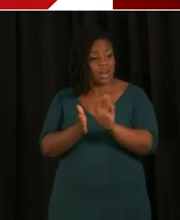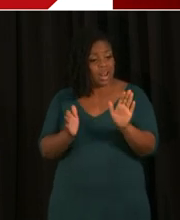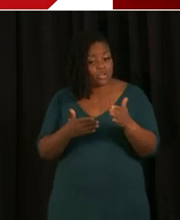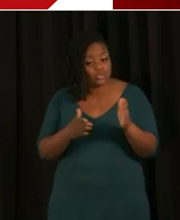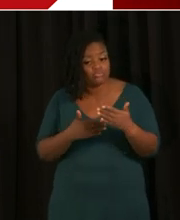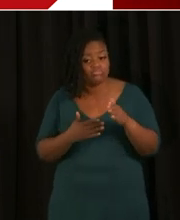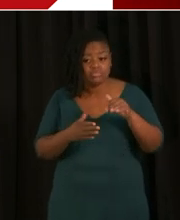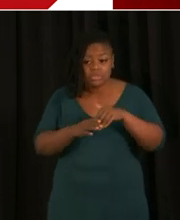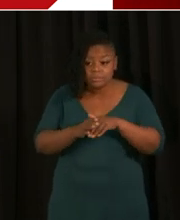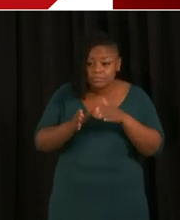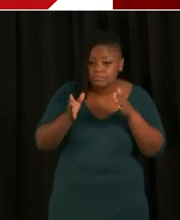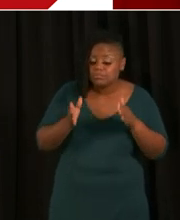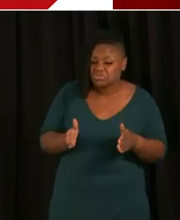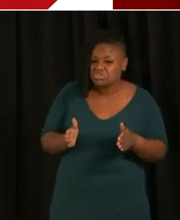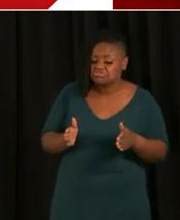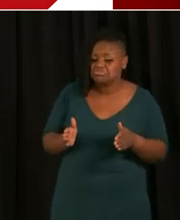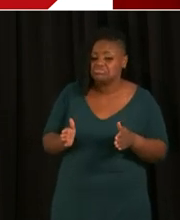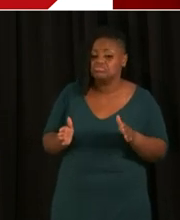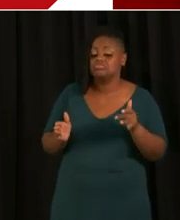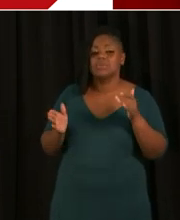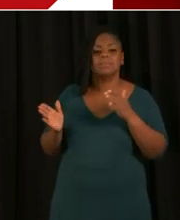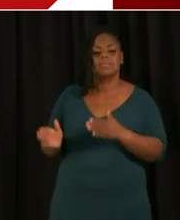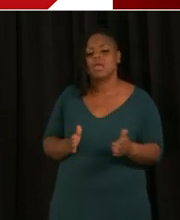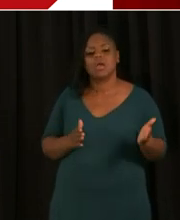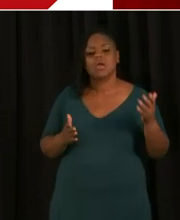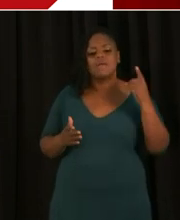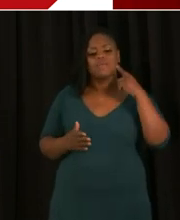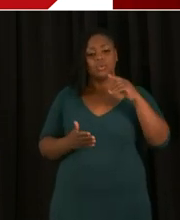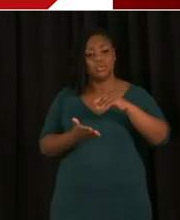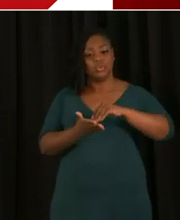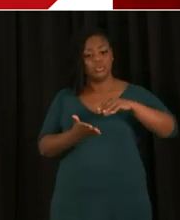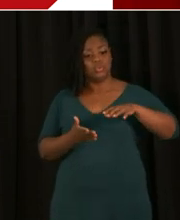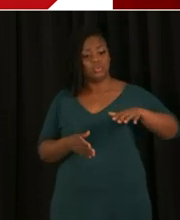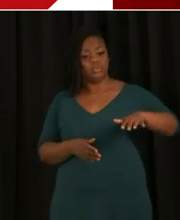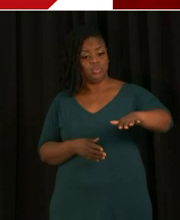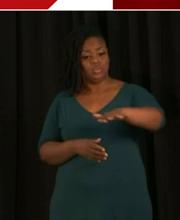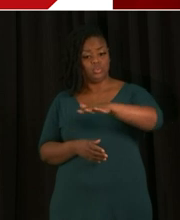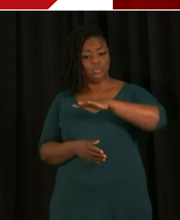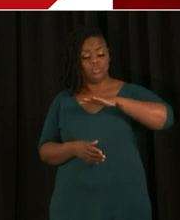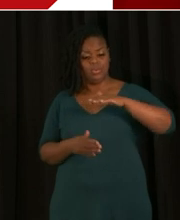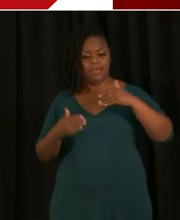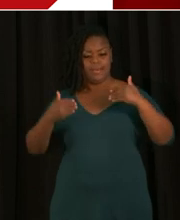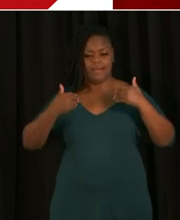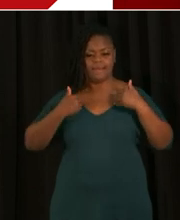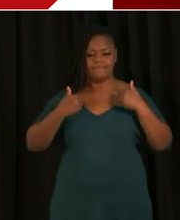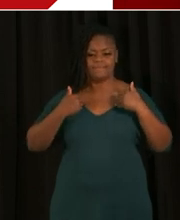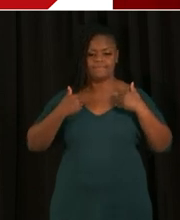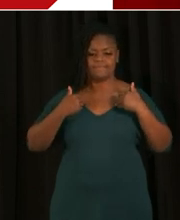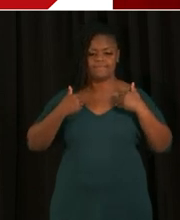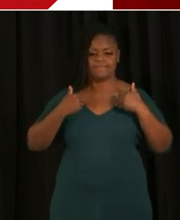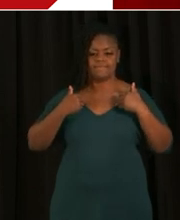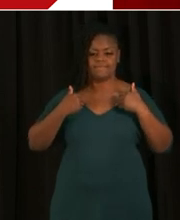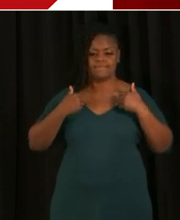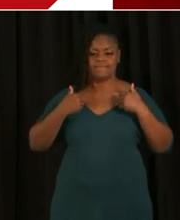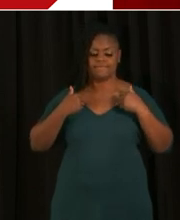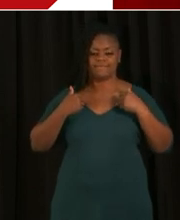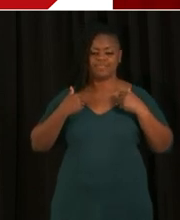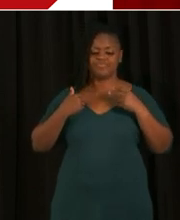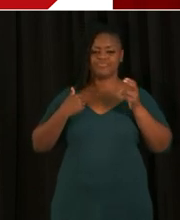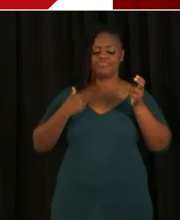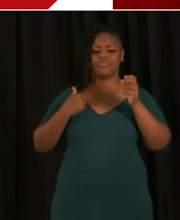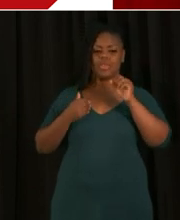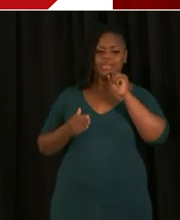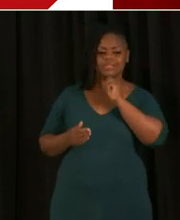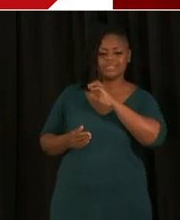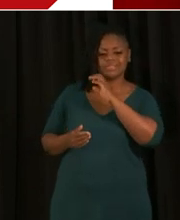plan that is putting together for students who have elderly parents in their,